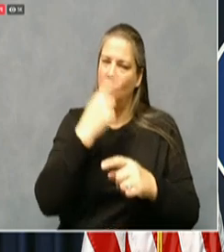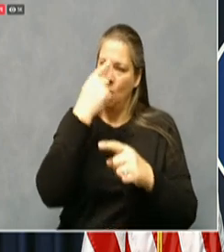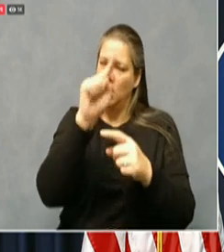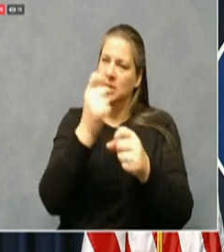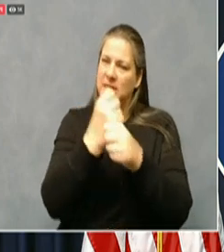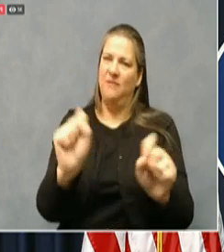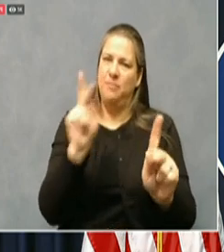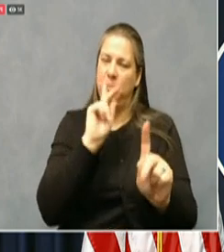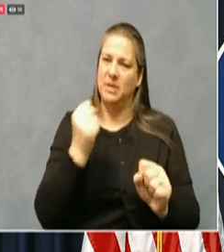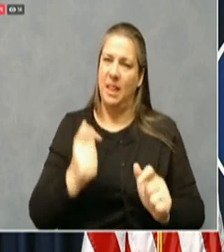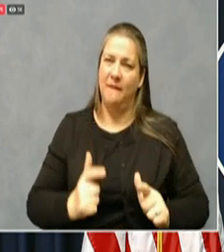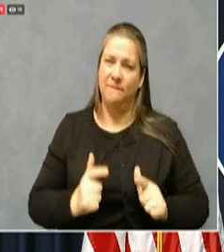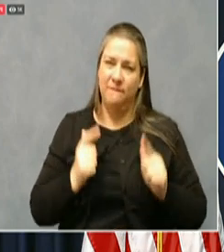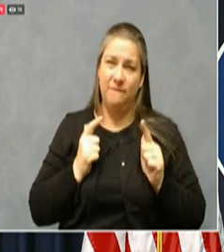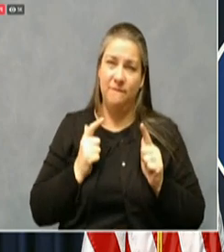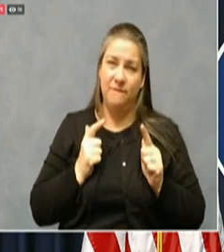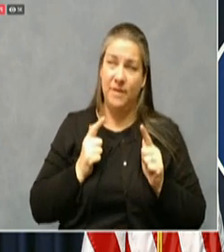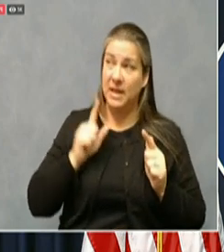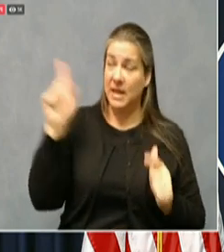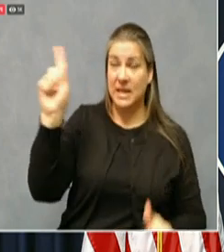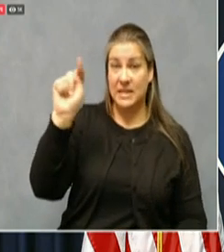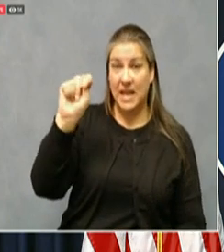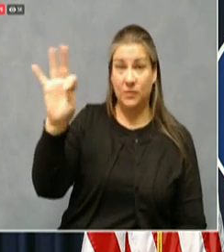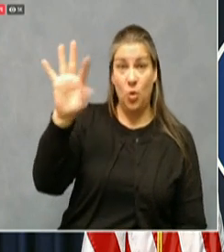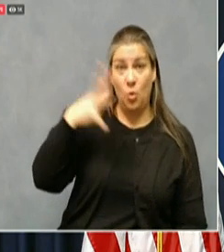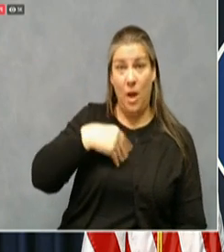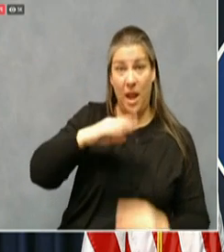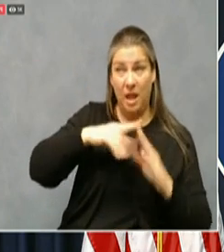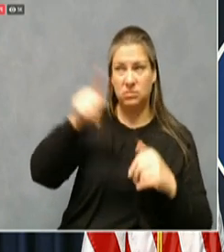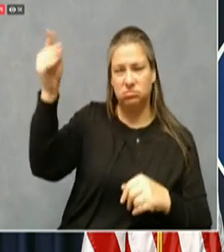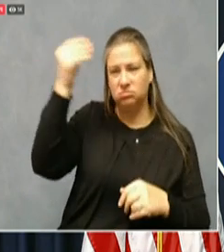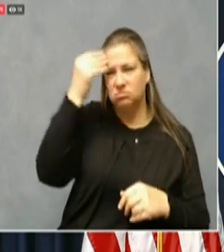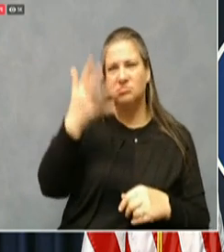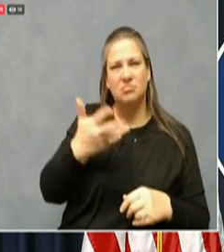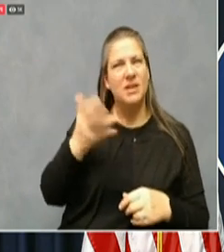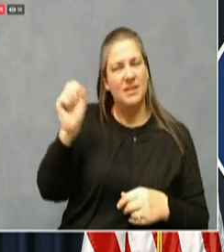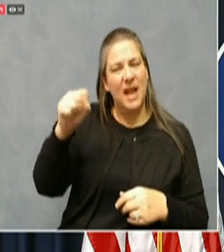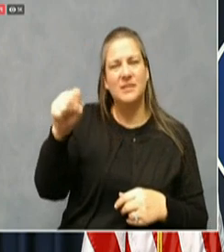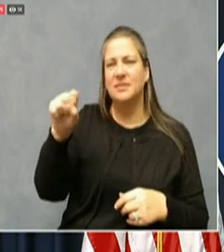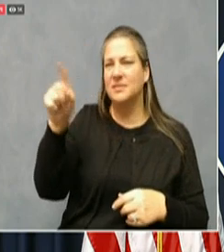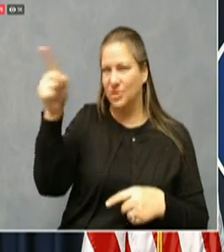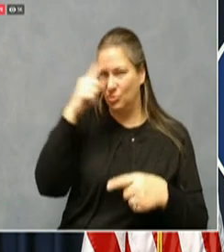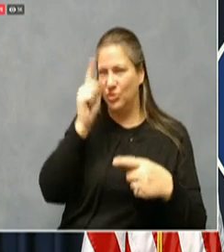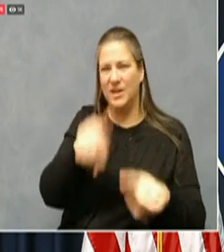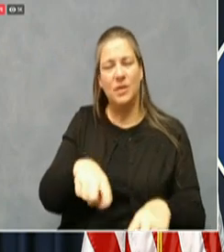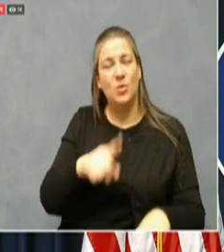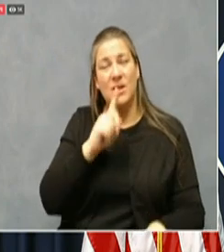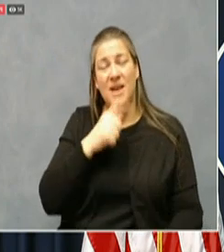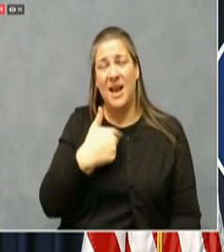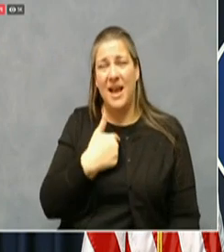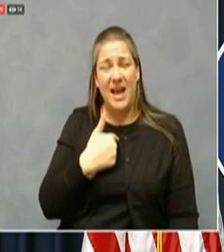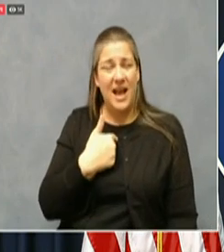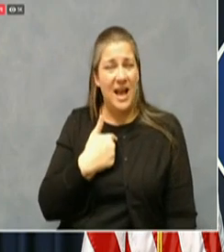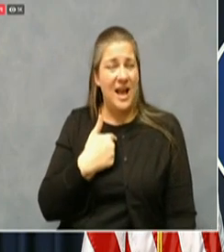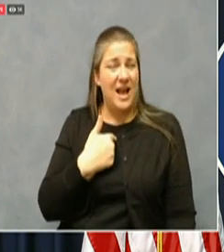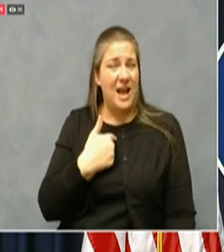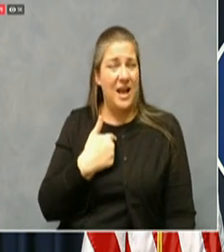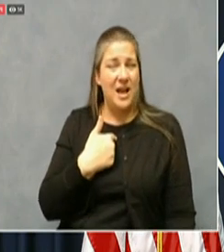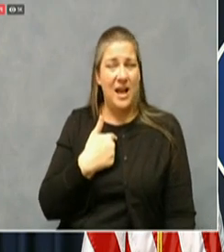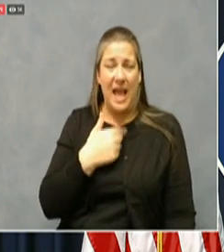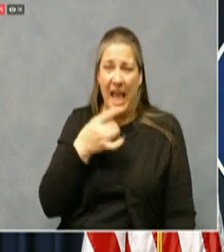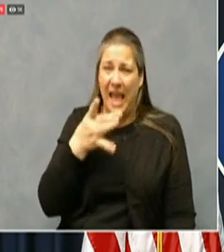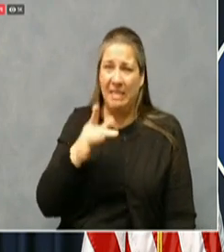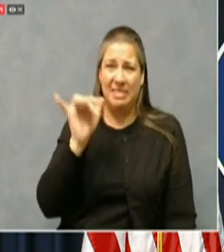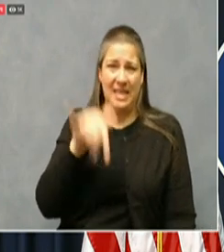through doing it. Um, I hate that that sacrifice is born more by you than by by many